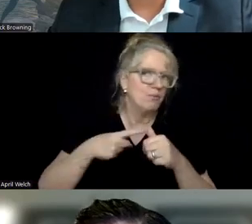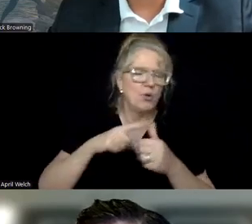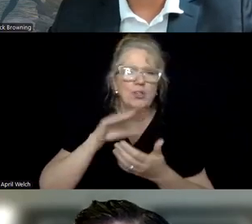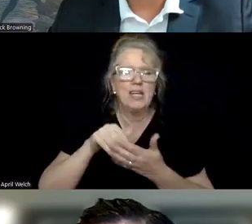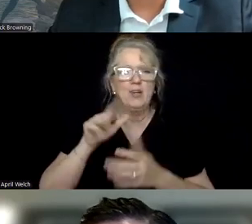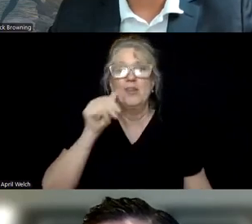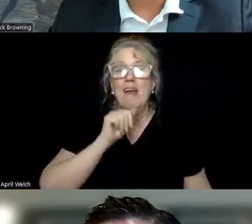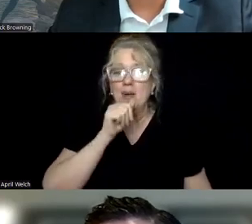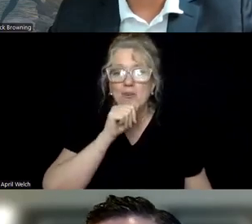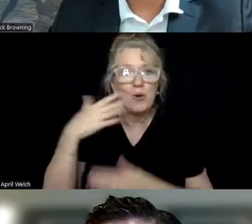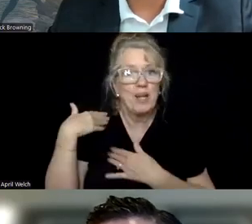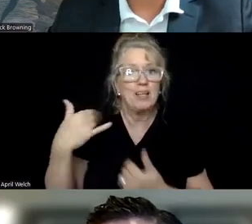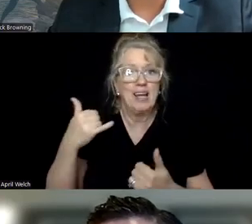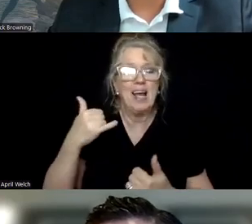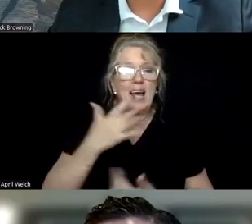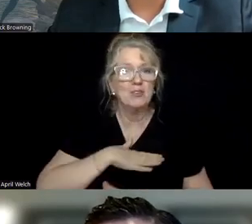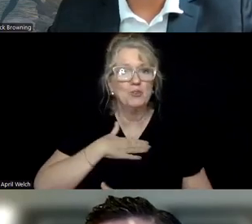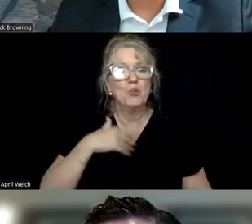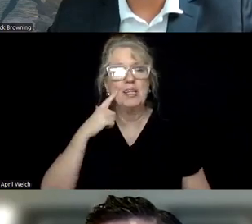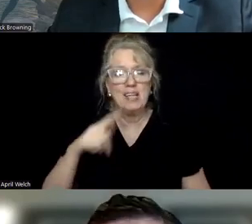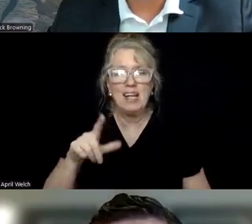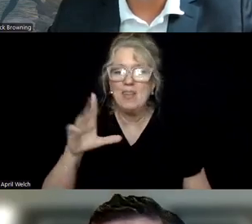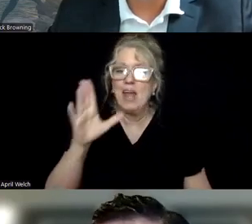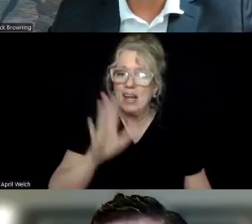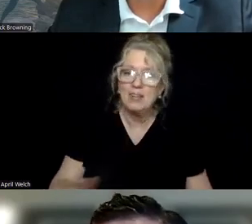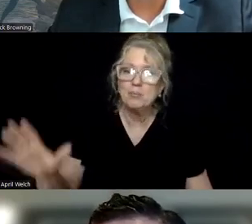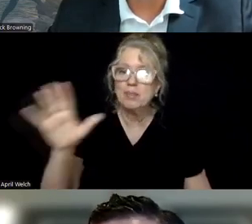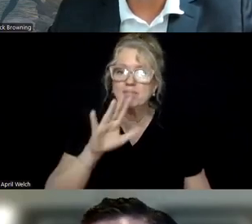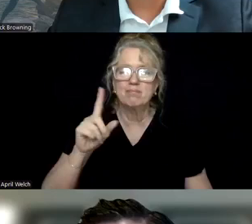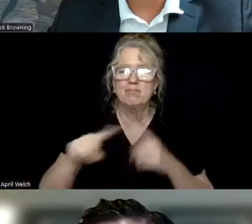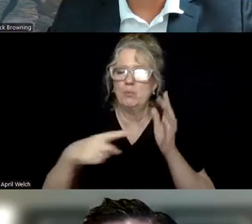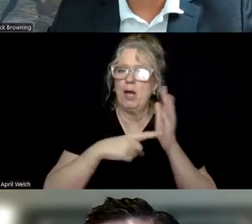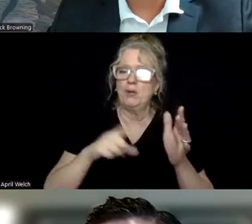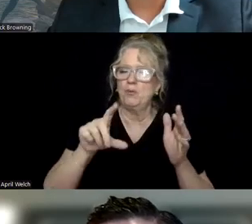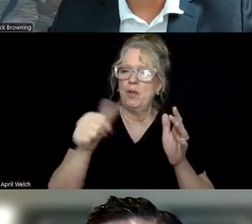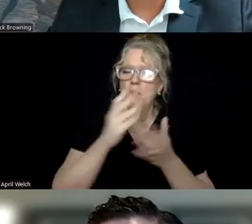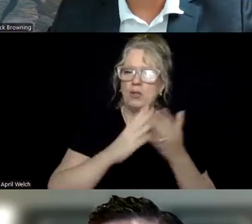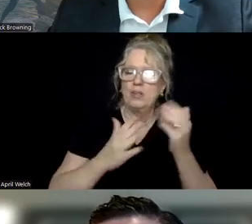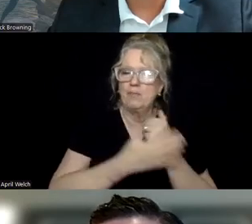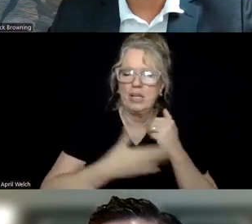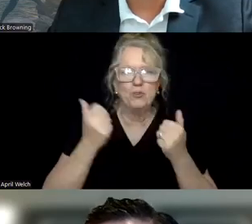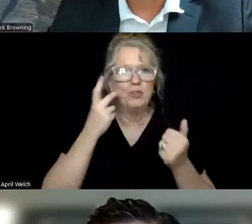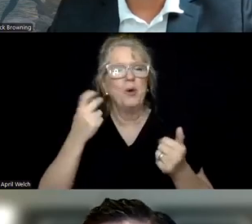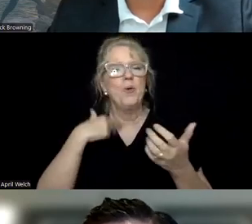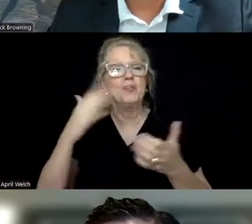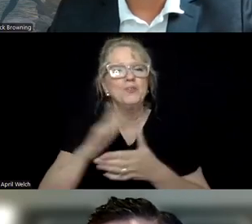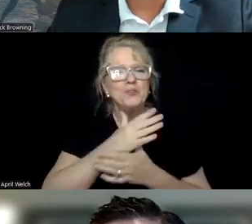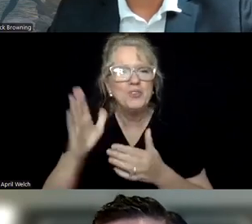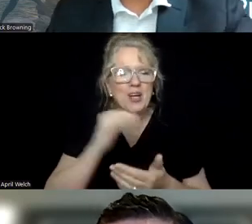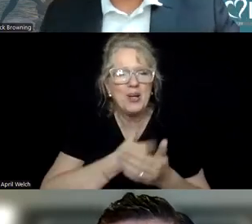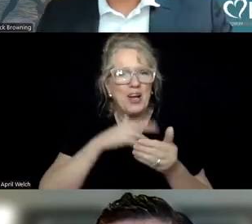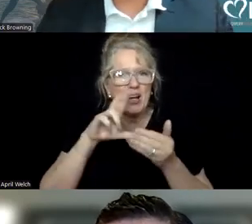has enjoyed and SAMHSA has made a national best practice around the country. So we're super excited about it. Look forward to sharing our outcomes and